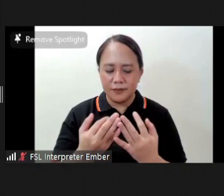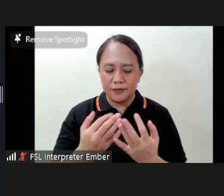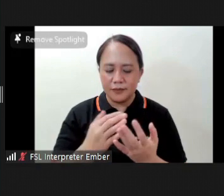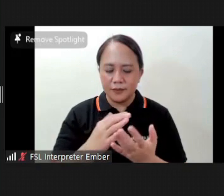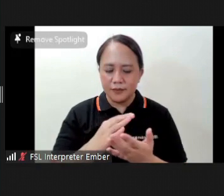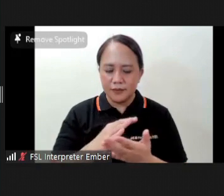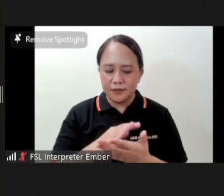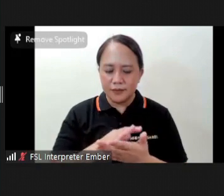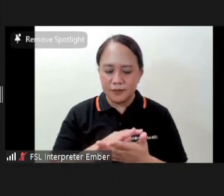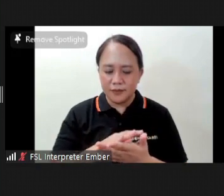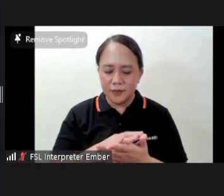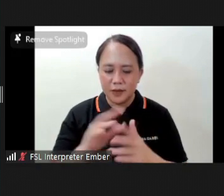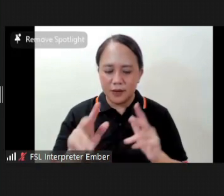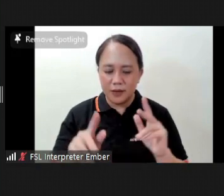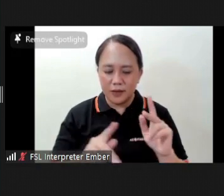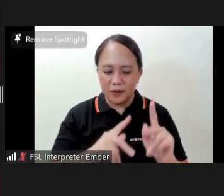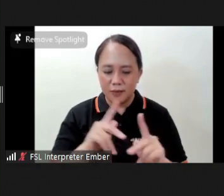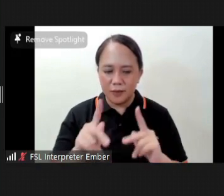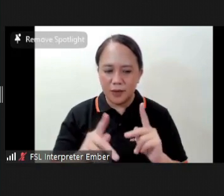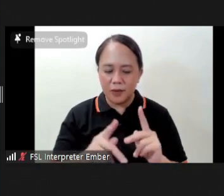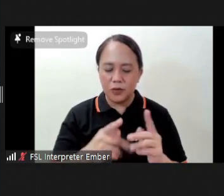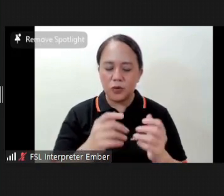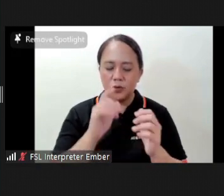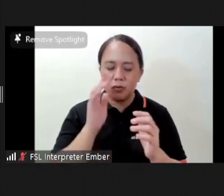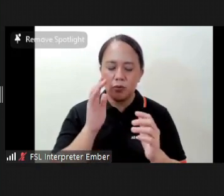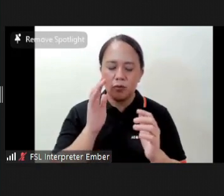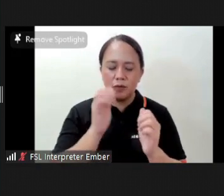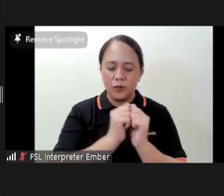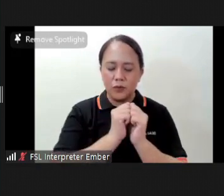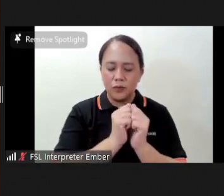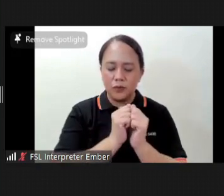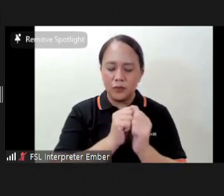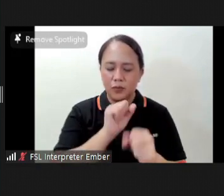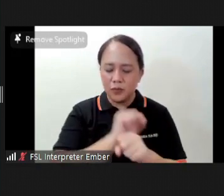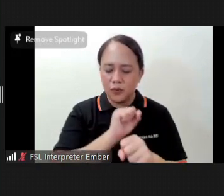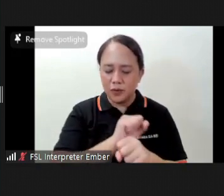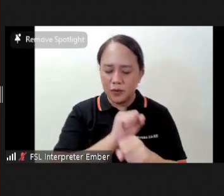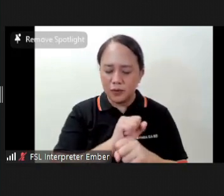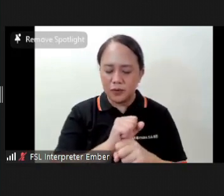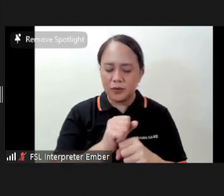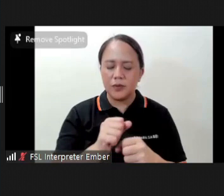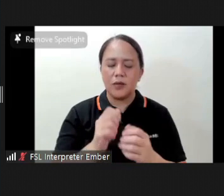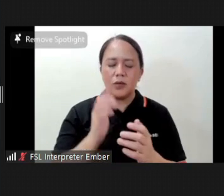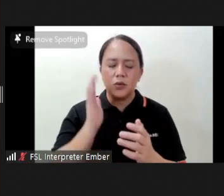And the people you will be working with. In the next few moments.